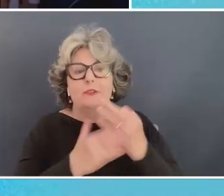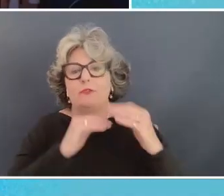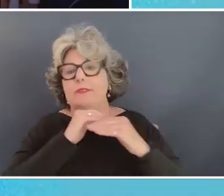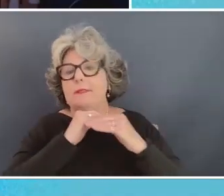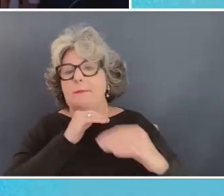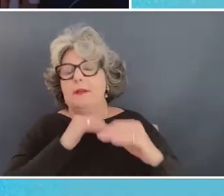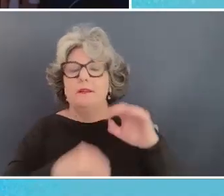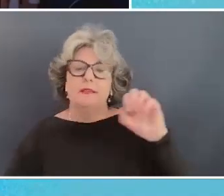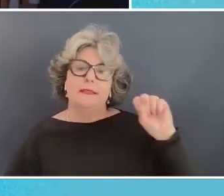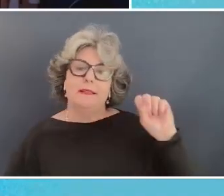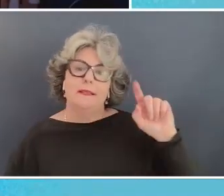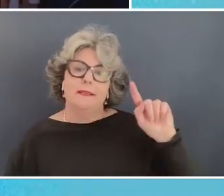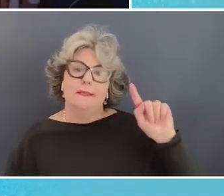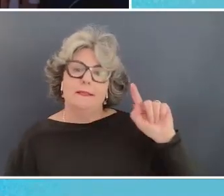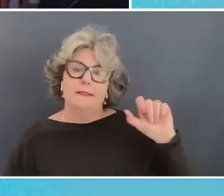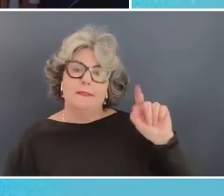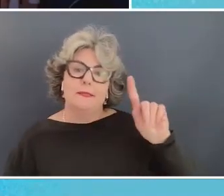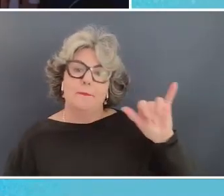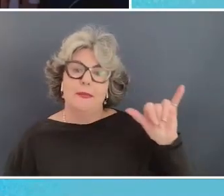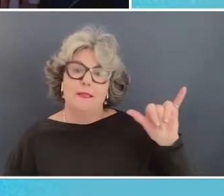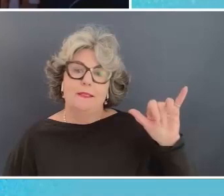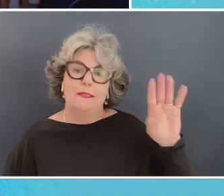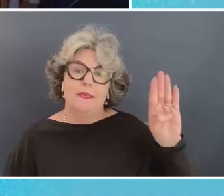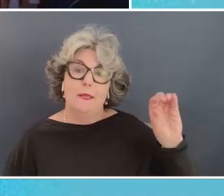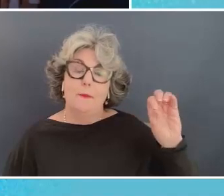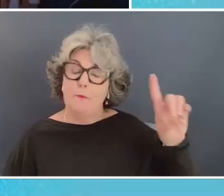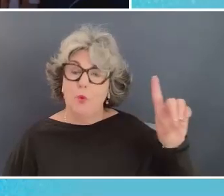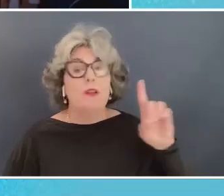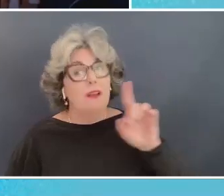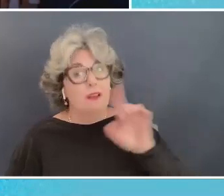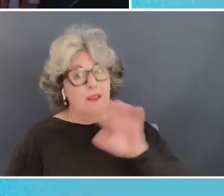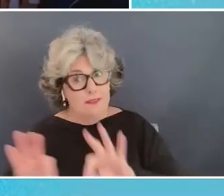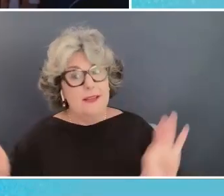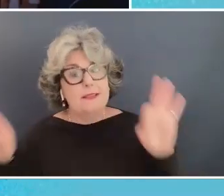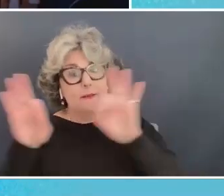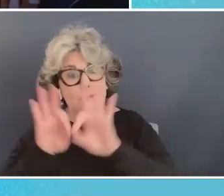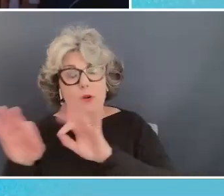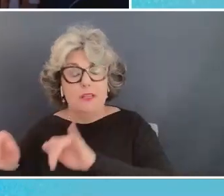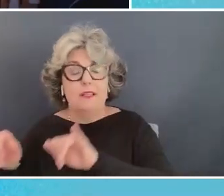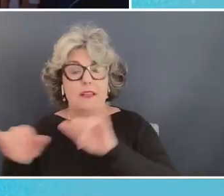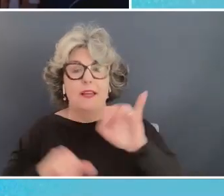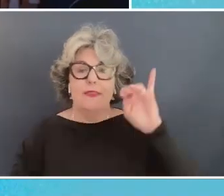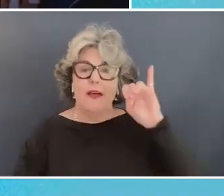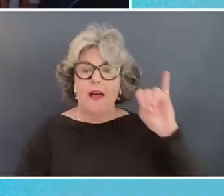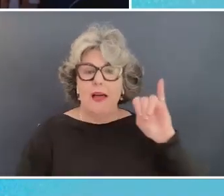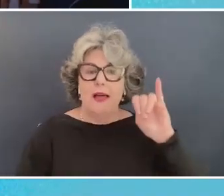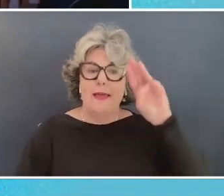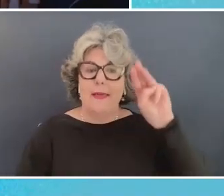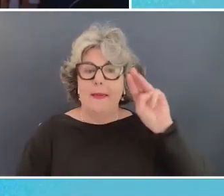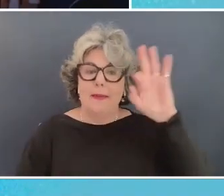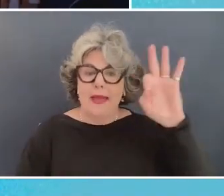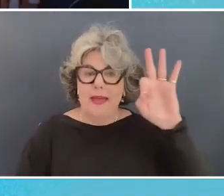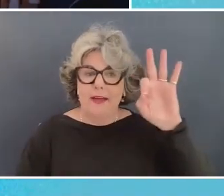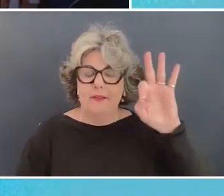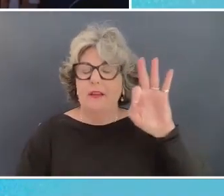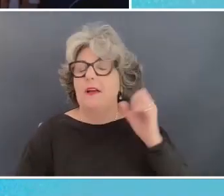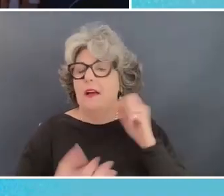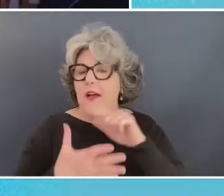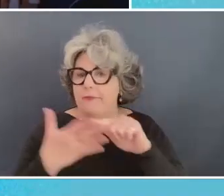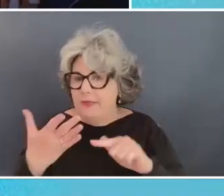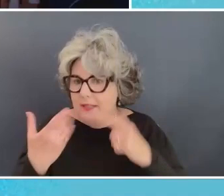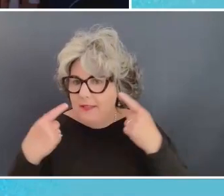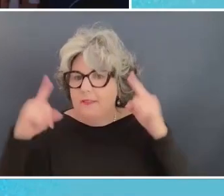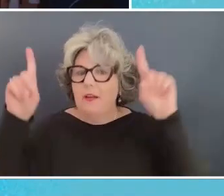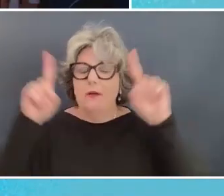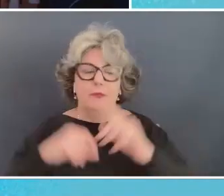board which is i would argue as important uh as the imf in terms of of of many getting many things done